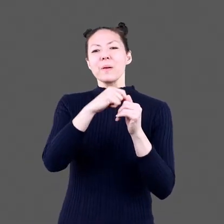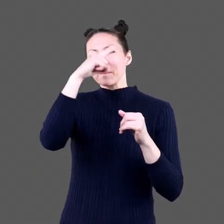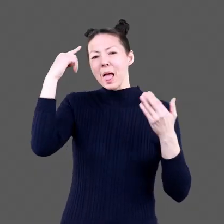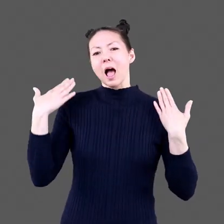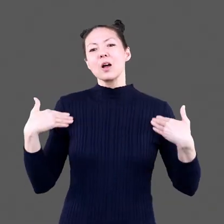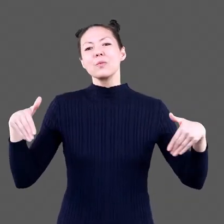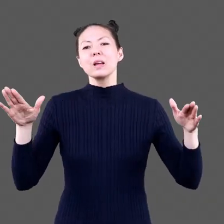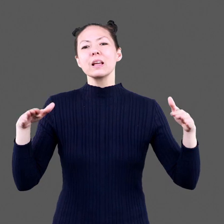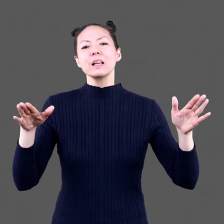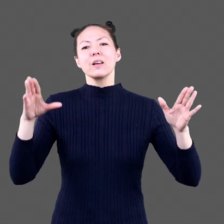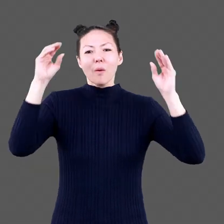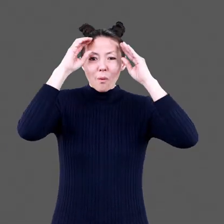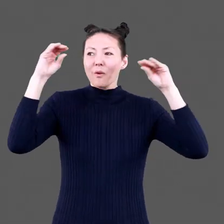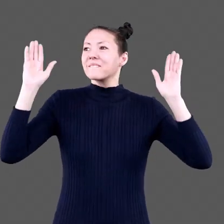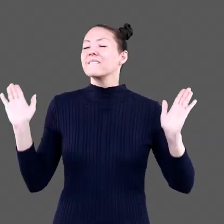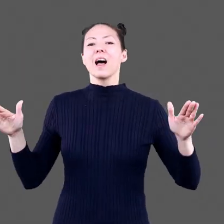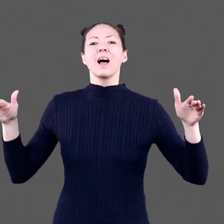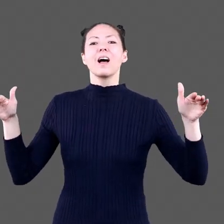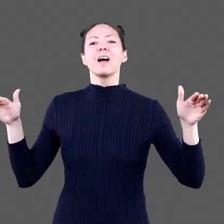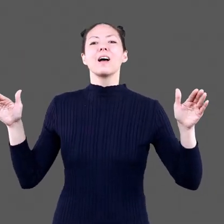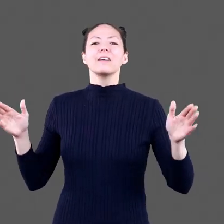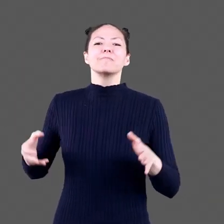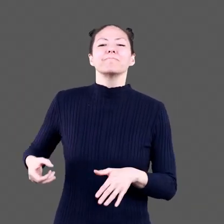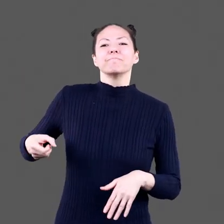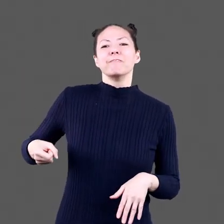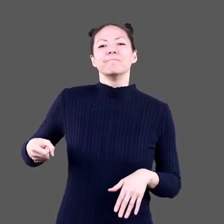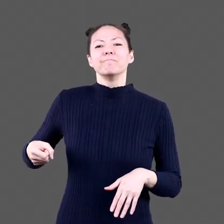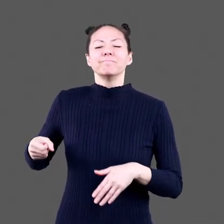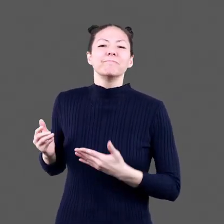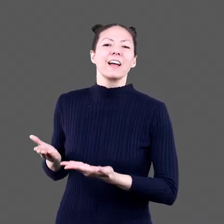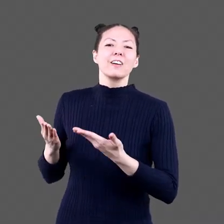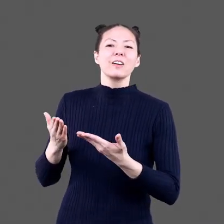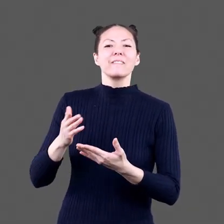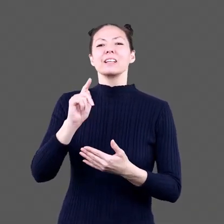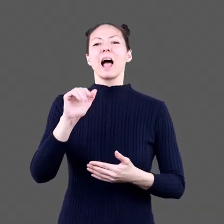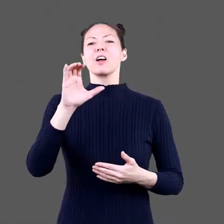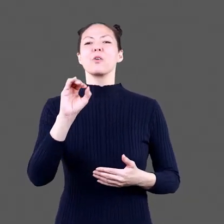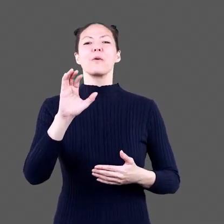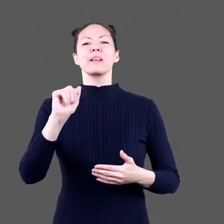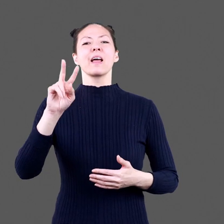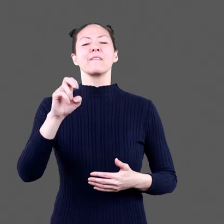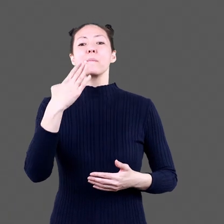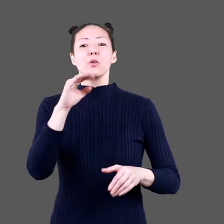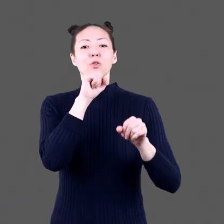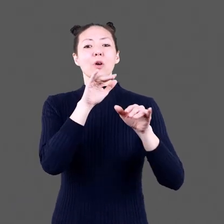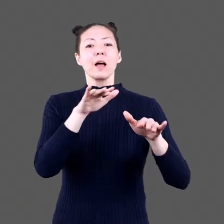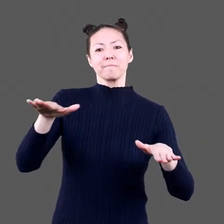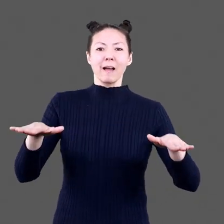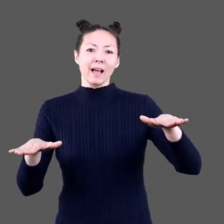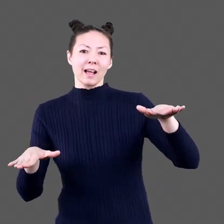The white dragon with black wings and horns flies It carries a bag from Taco Cave